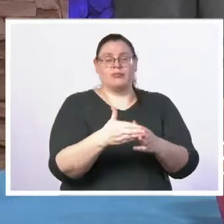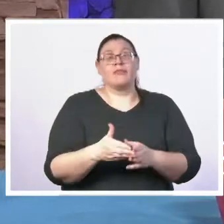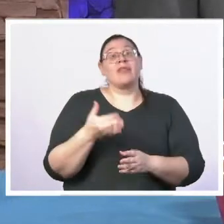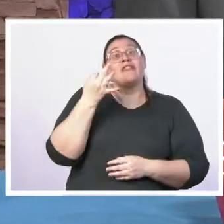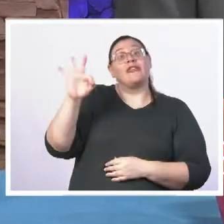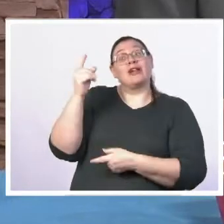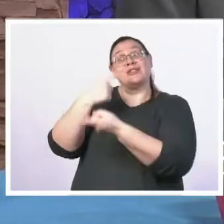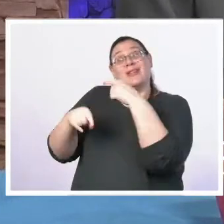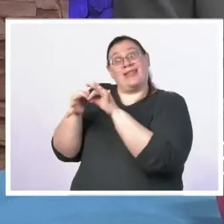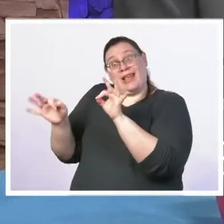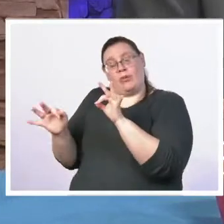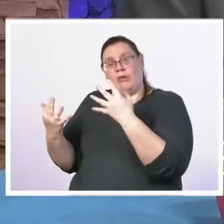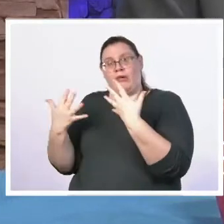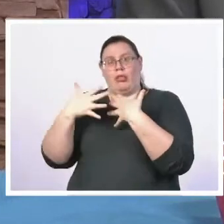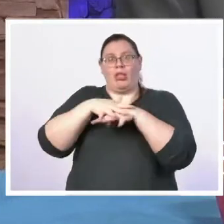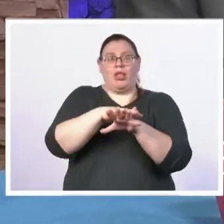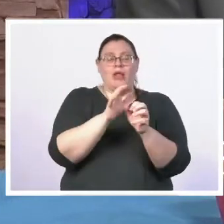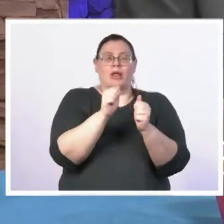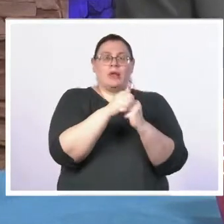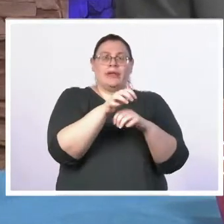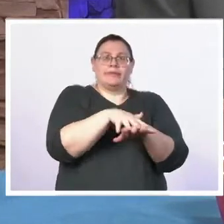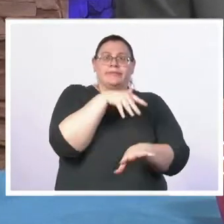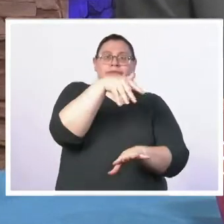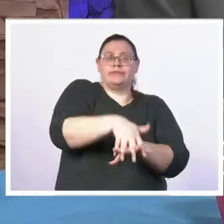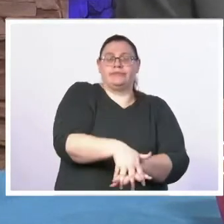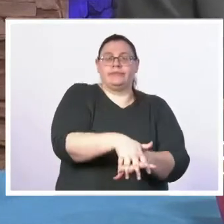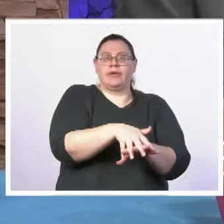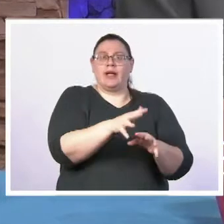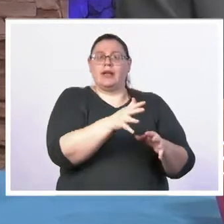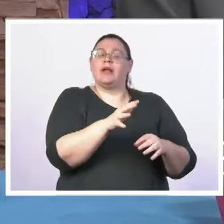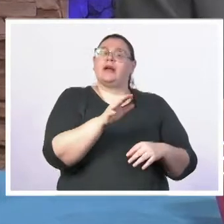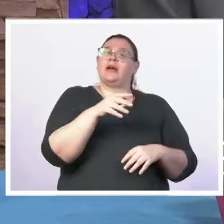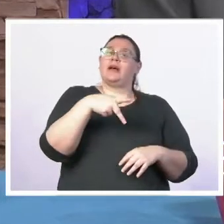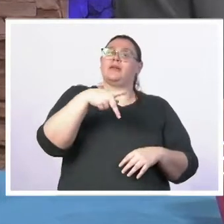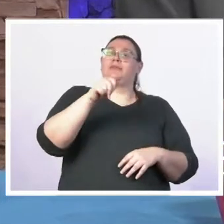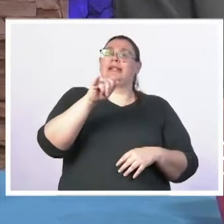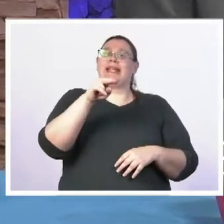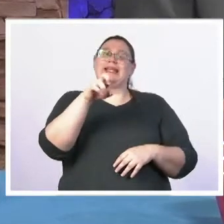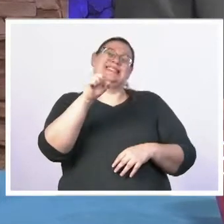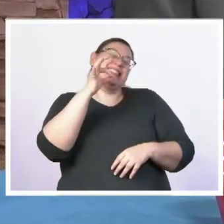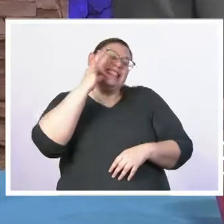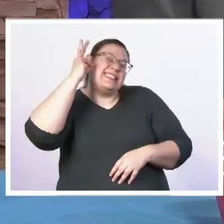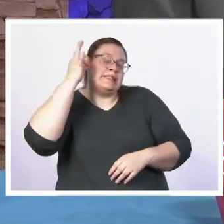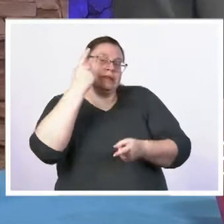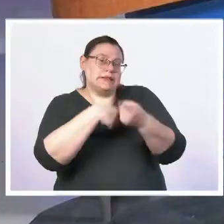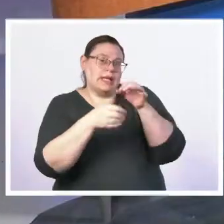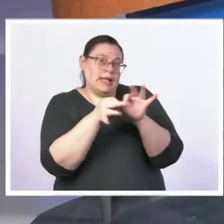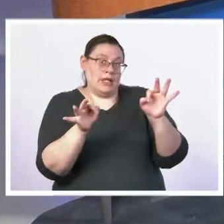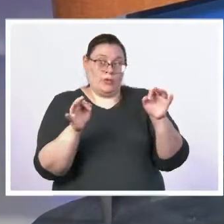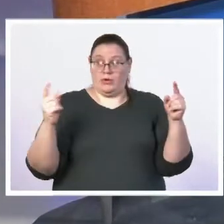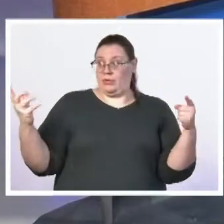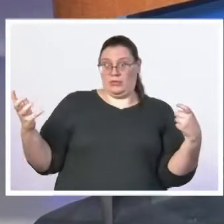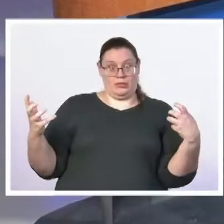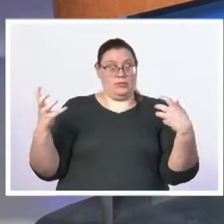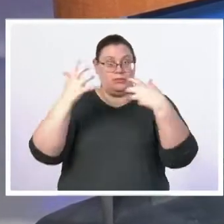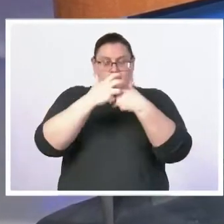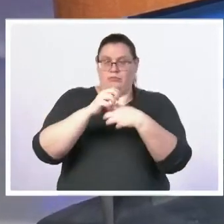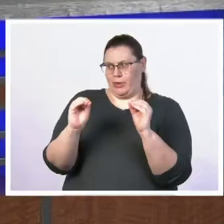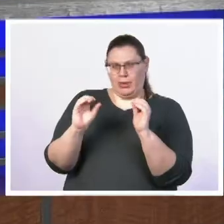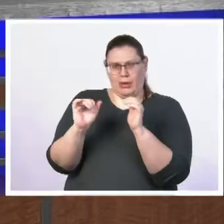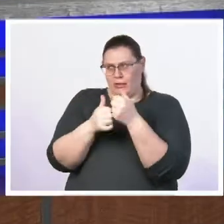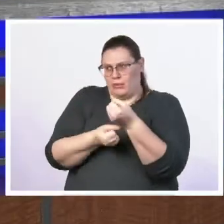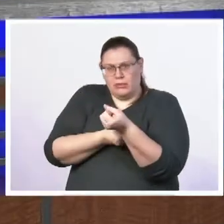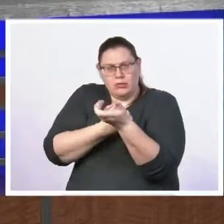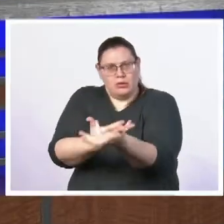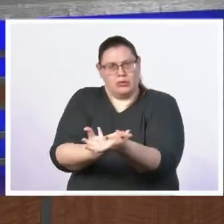then combined with Native American Plains Indian sign language formed the basis of American sign language